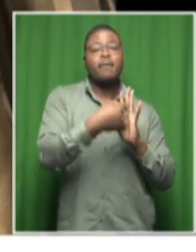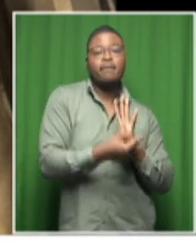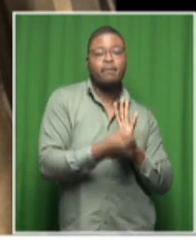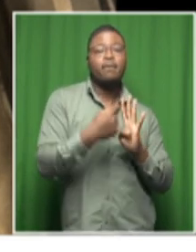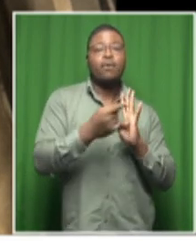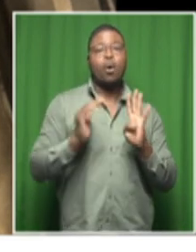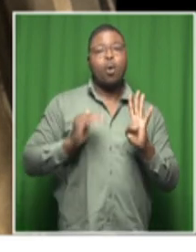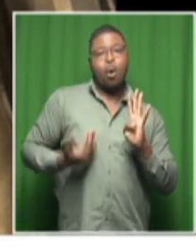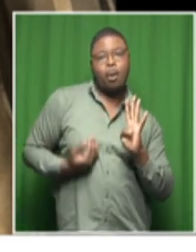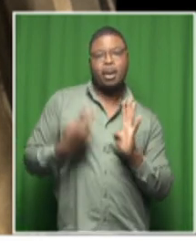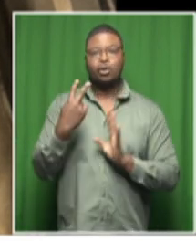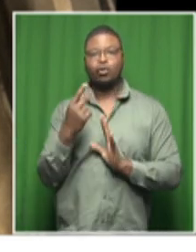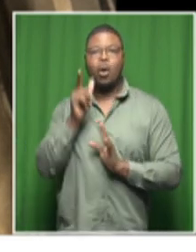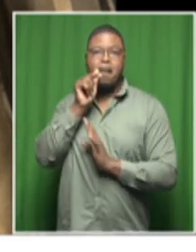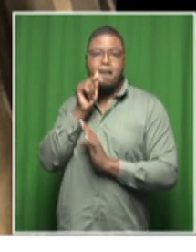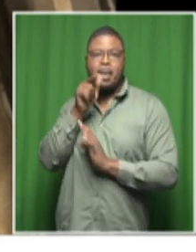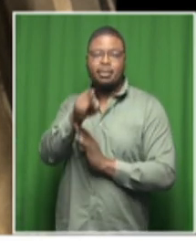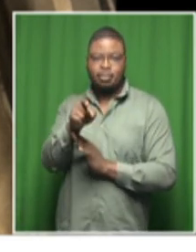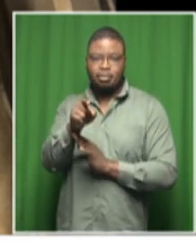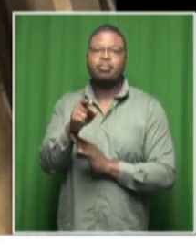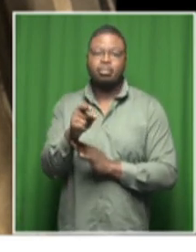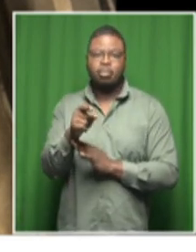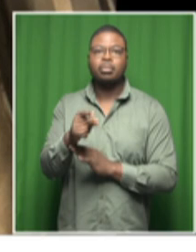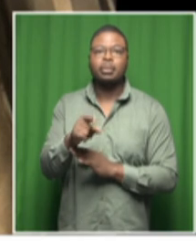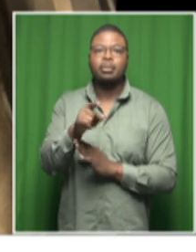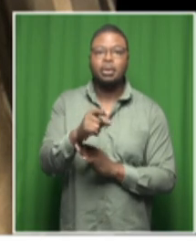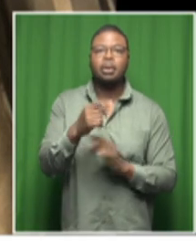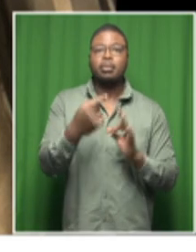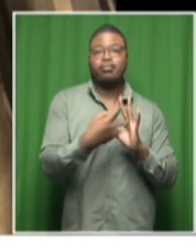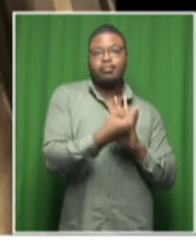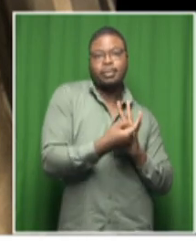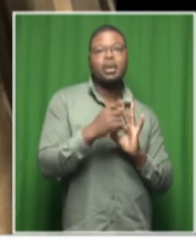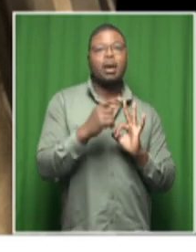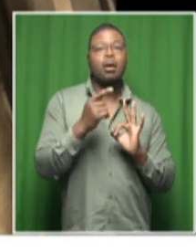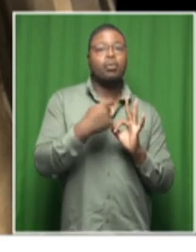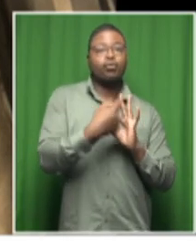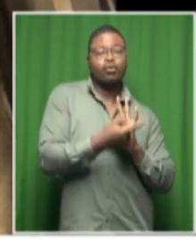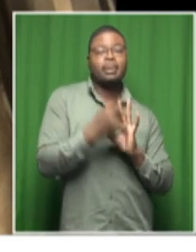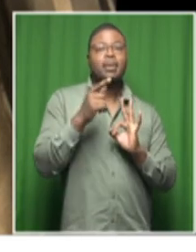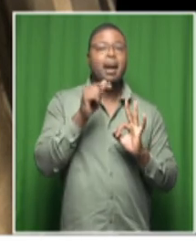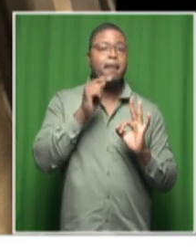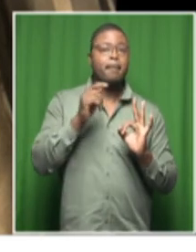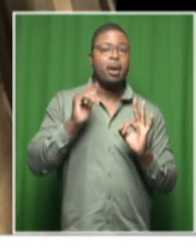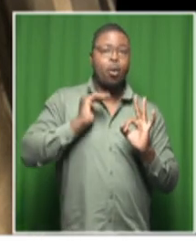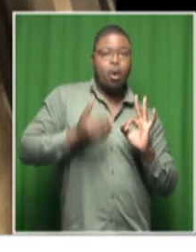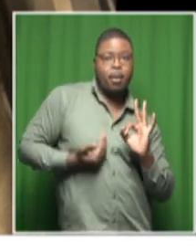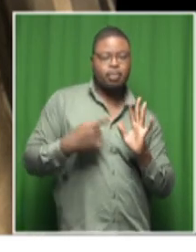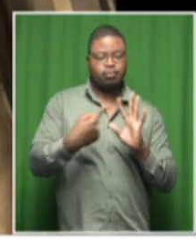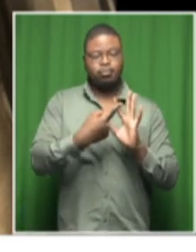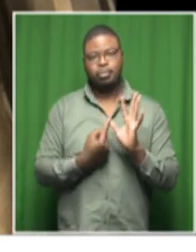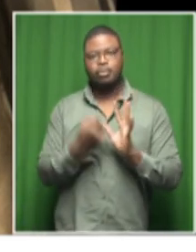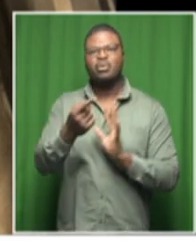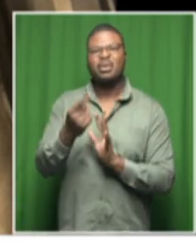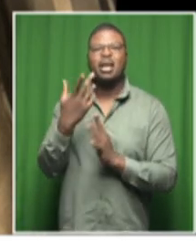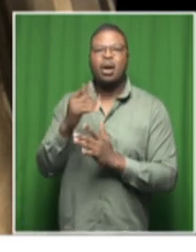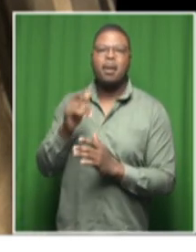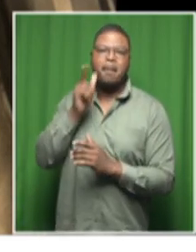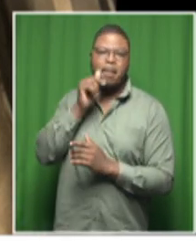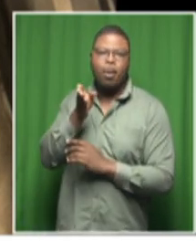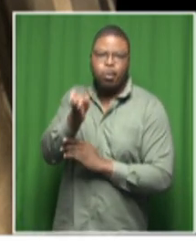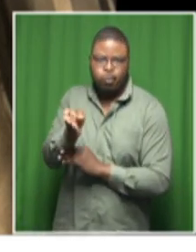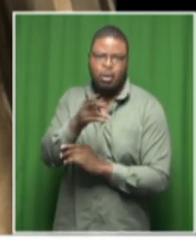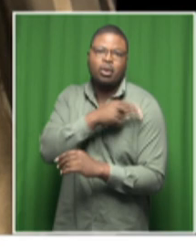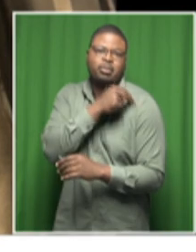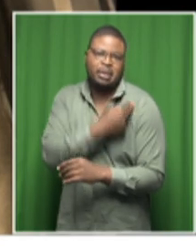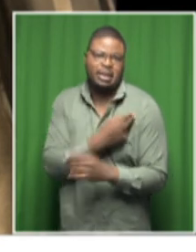transferred to Alfred Nzula Hospital in Tromsberg which is a regional hospital it's fractures